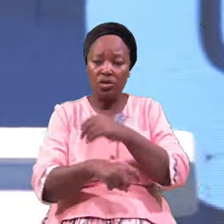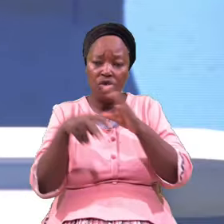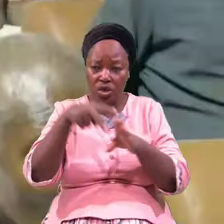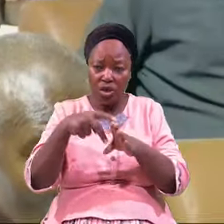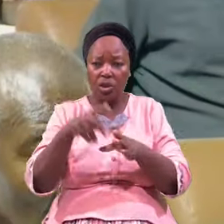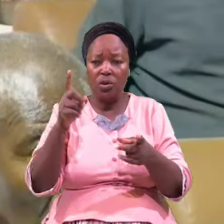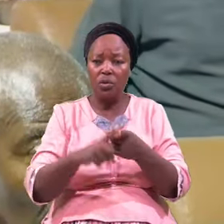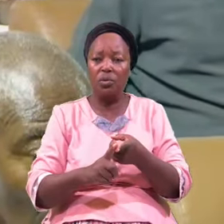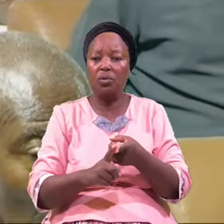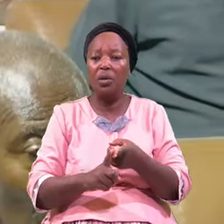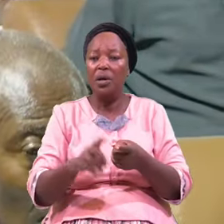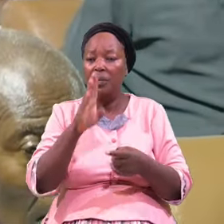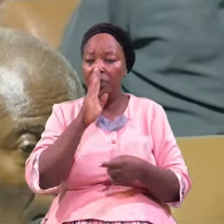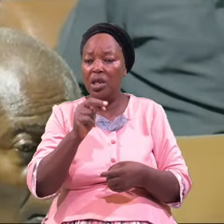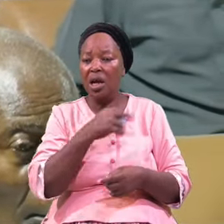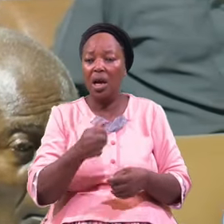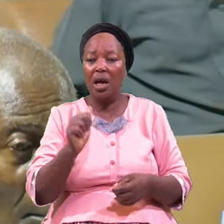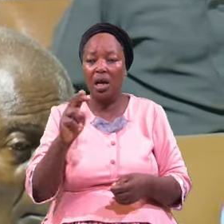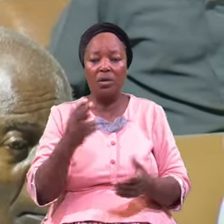Being An Honest Person